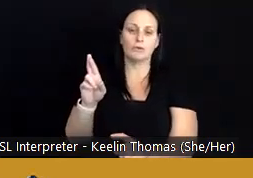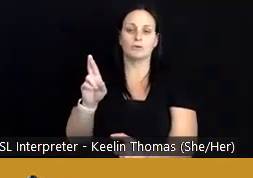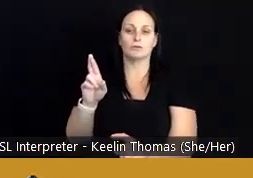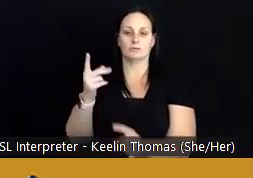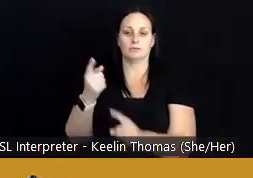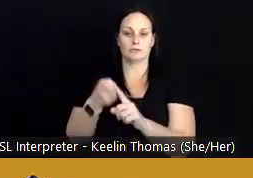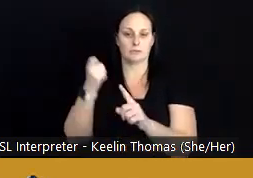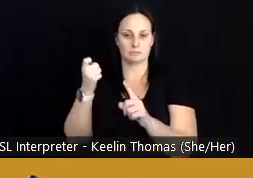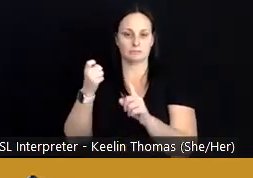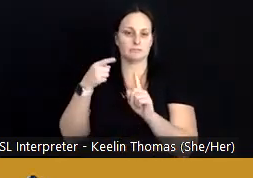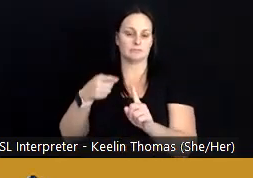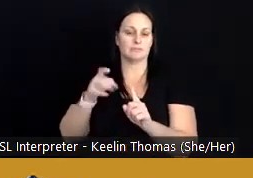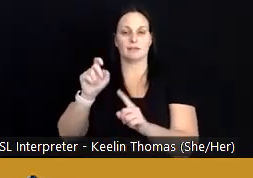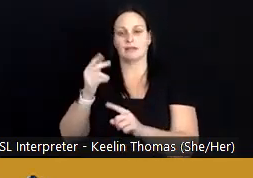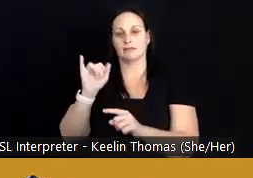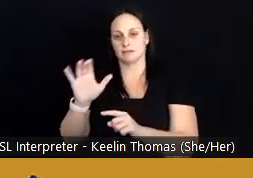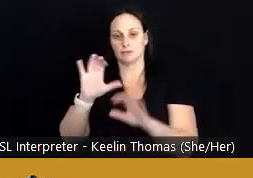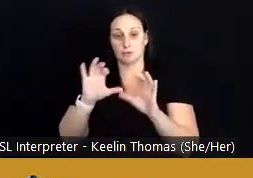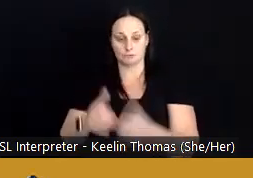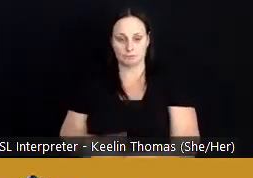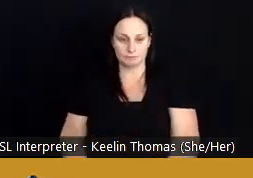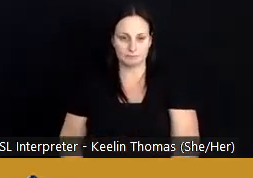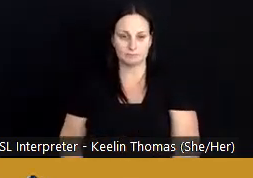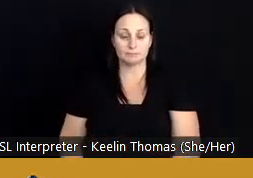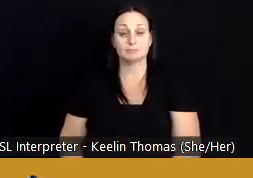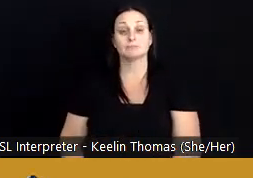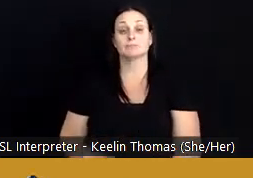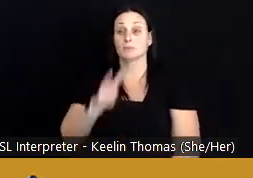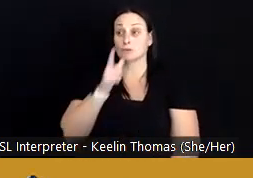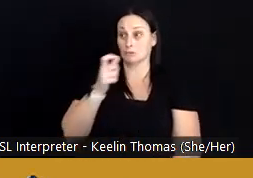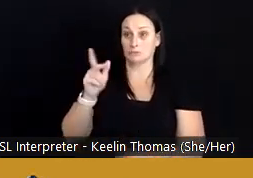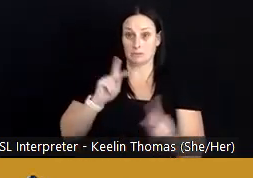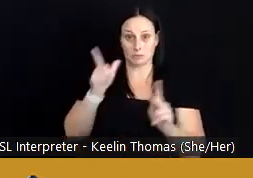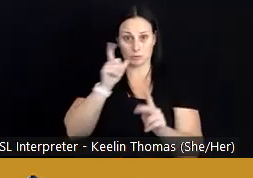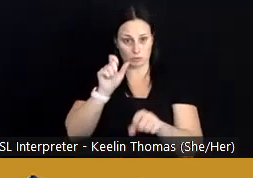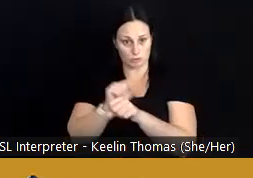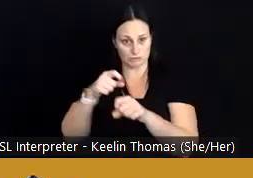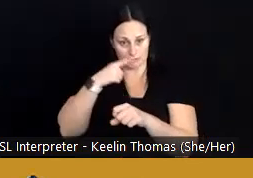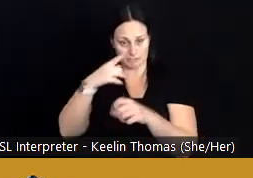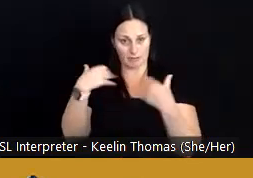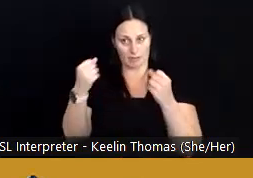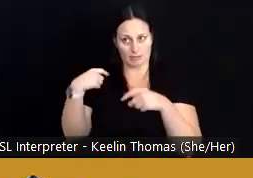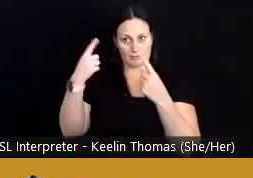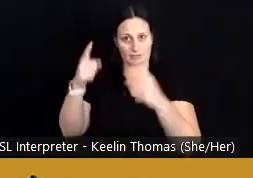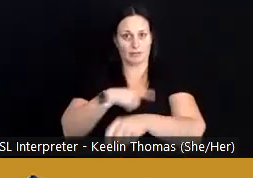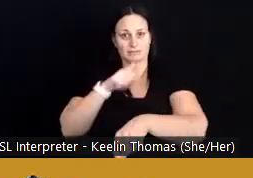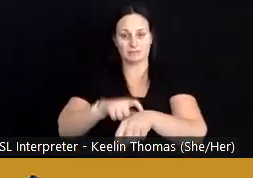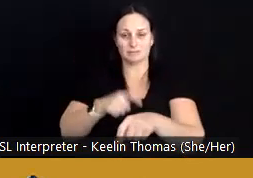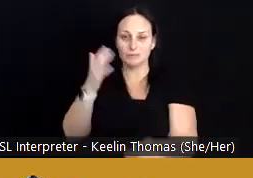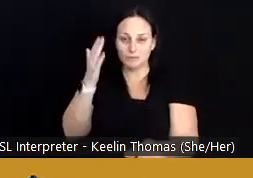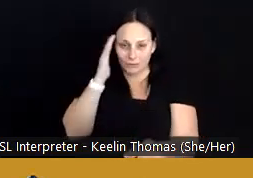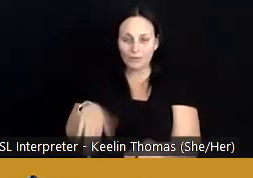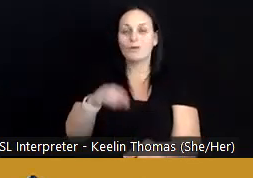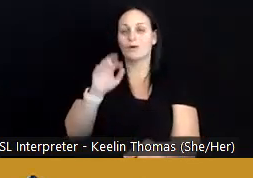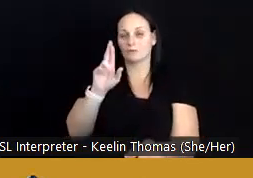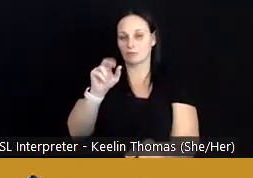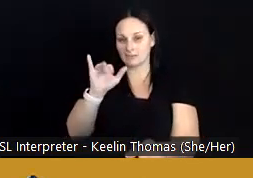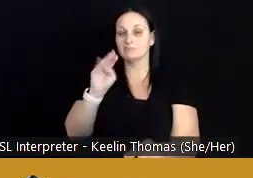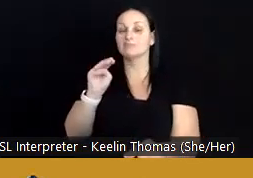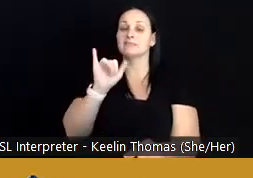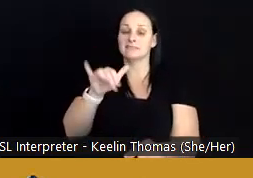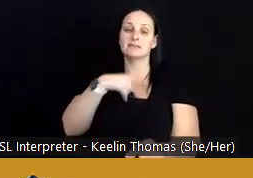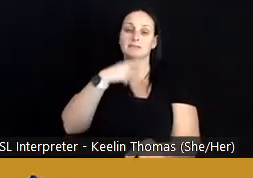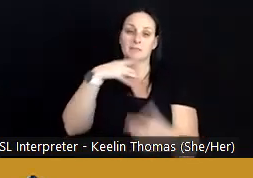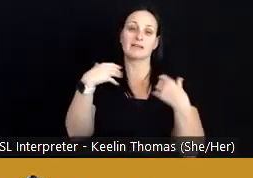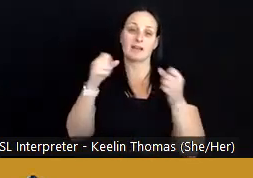certain ethnic group. Those of us who've worked in public health for a long time know that racism is indeed a public health